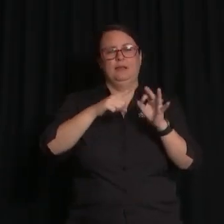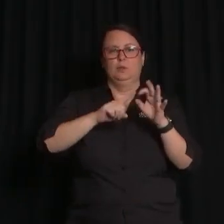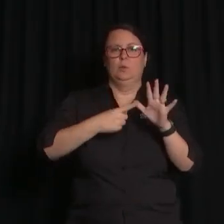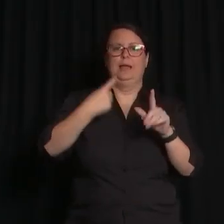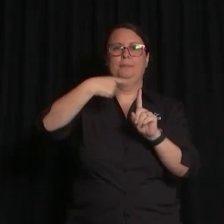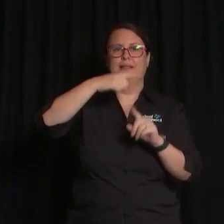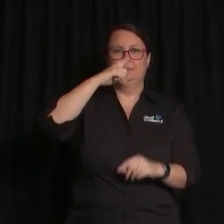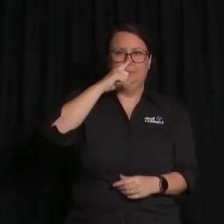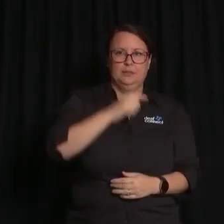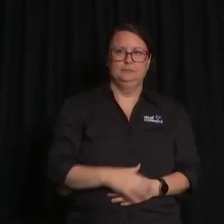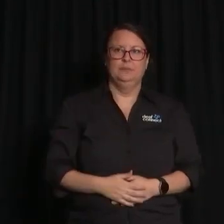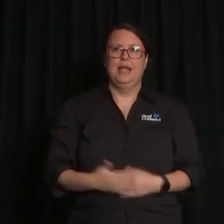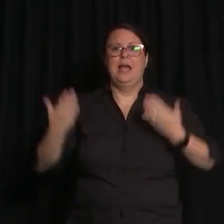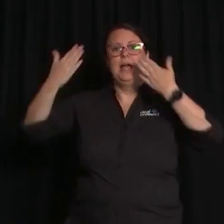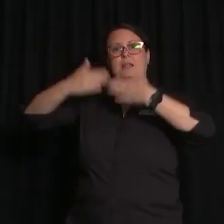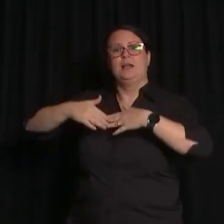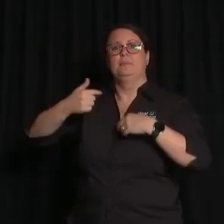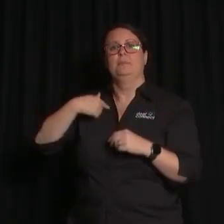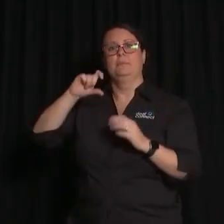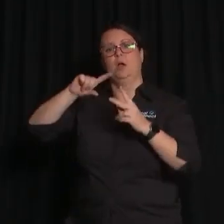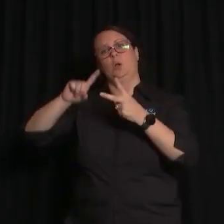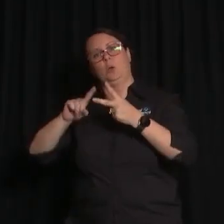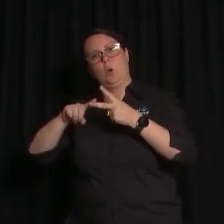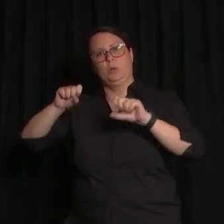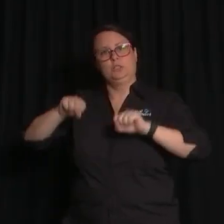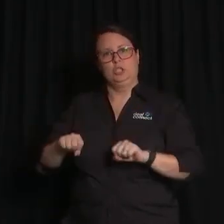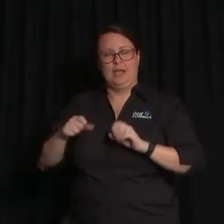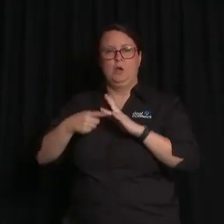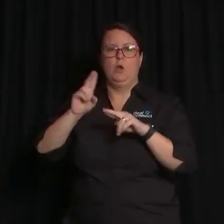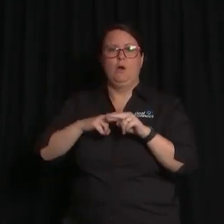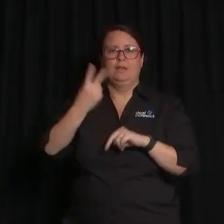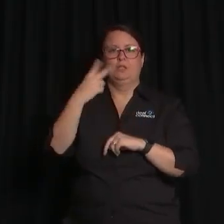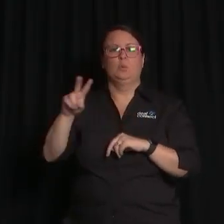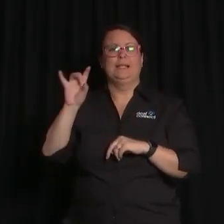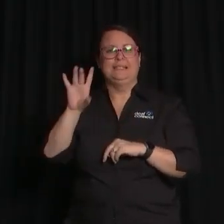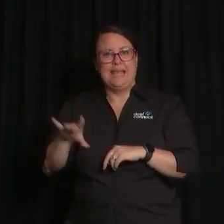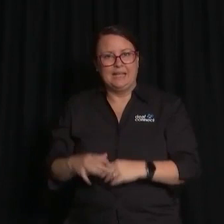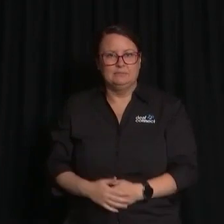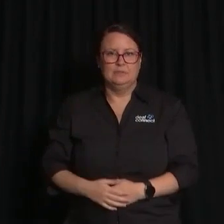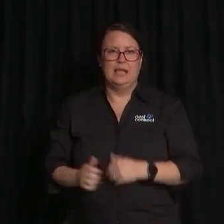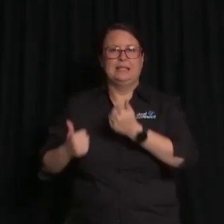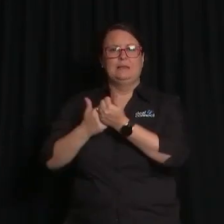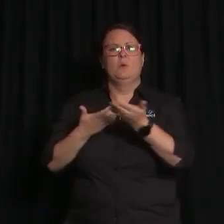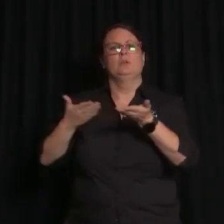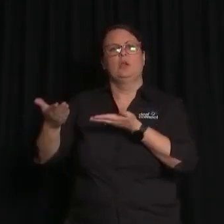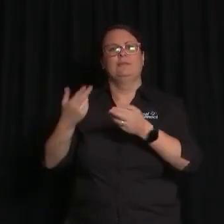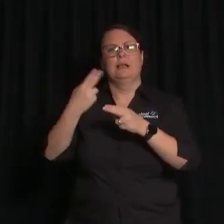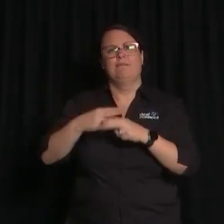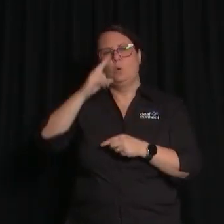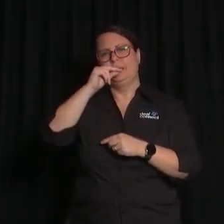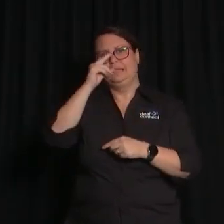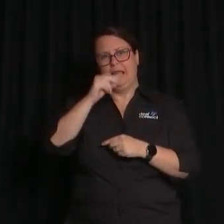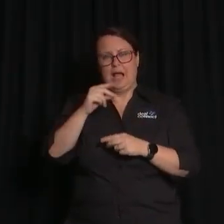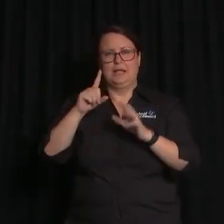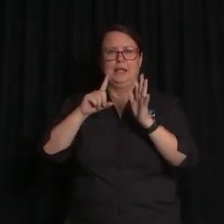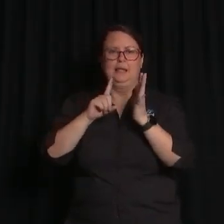night, I'm the co-chair of 2010, which is a support service in New South Wales that looks after younger LGBTQIA